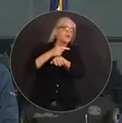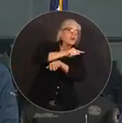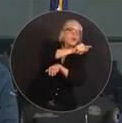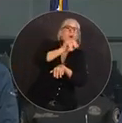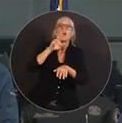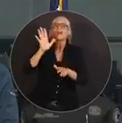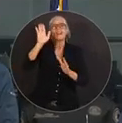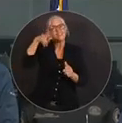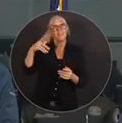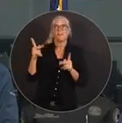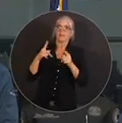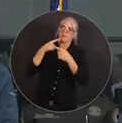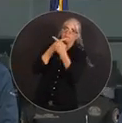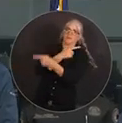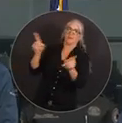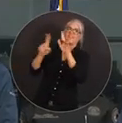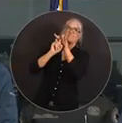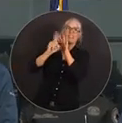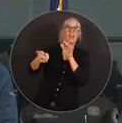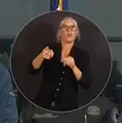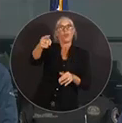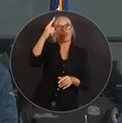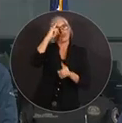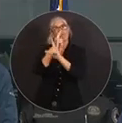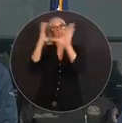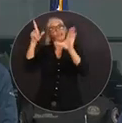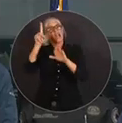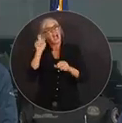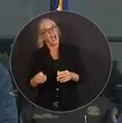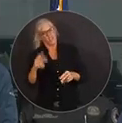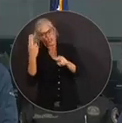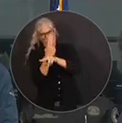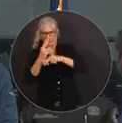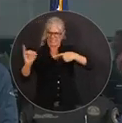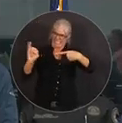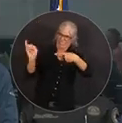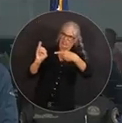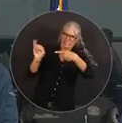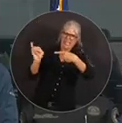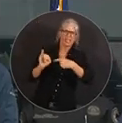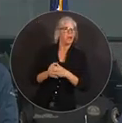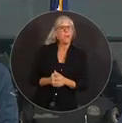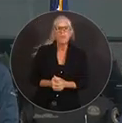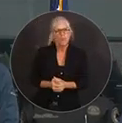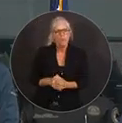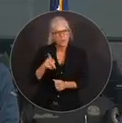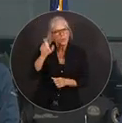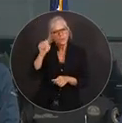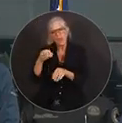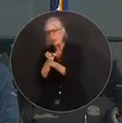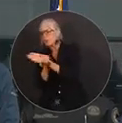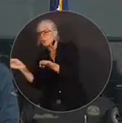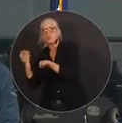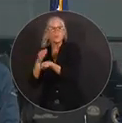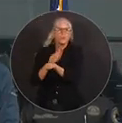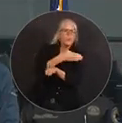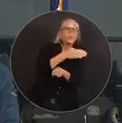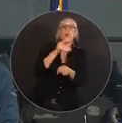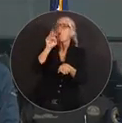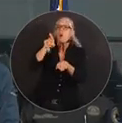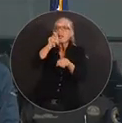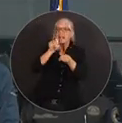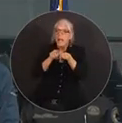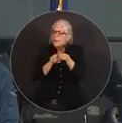evacuate, don't think you've got to get on the interstate and outrun the storm. You can find safe places on higher ground, hunker